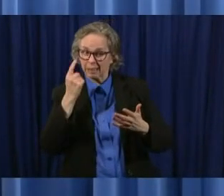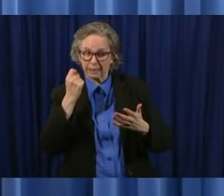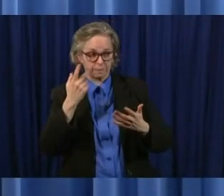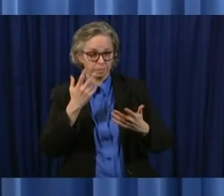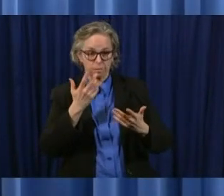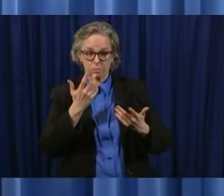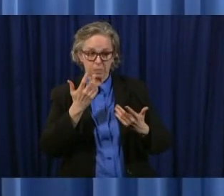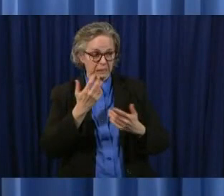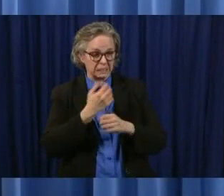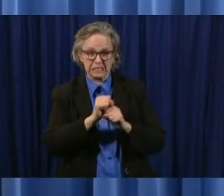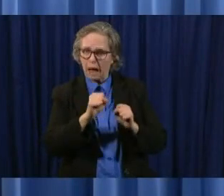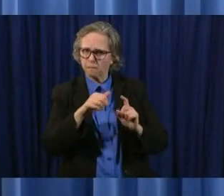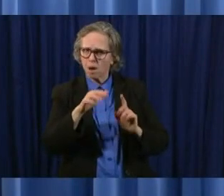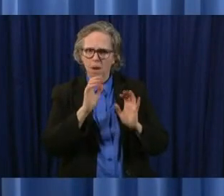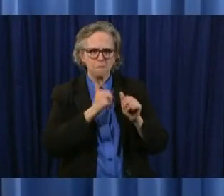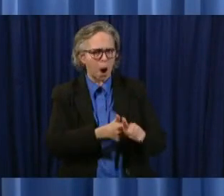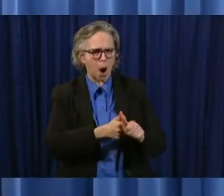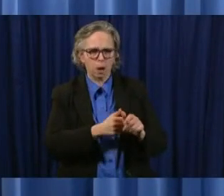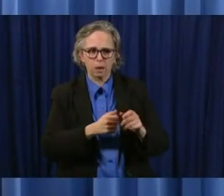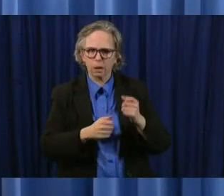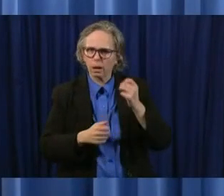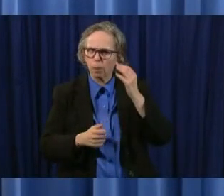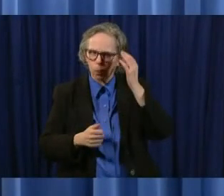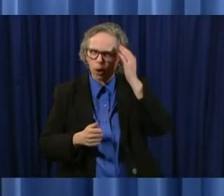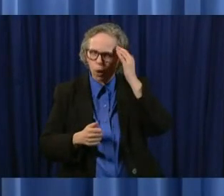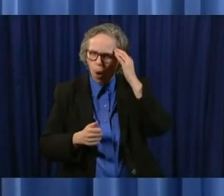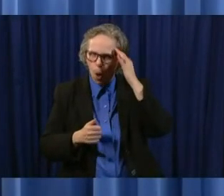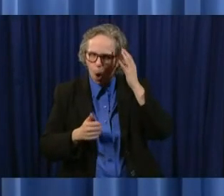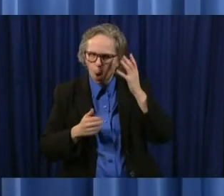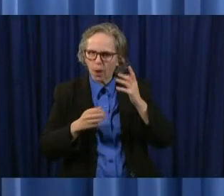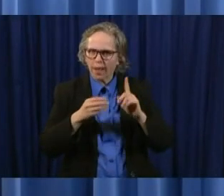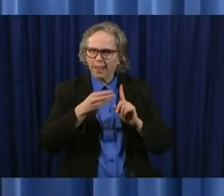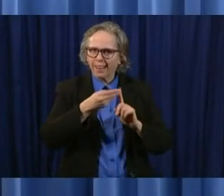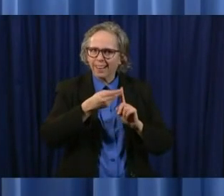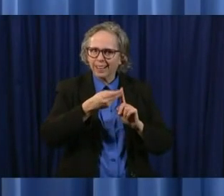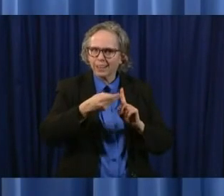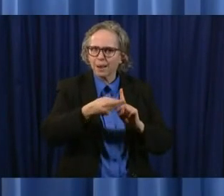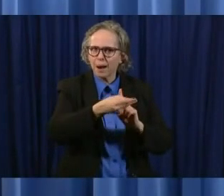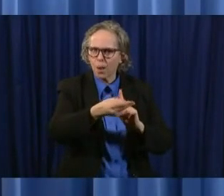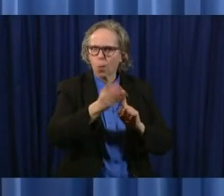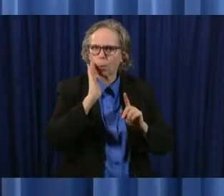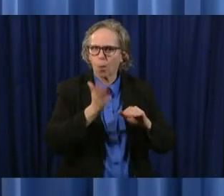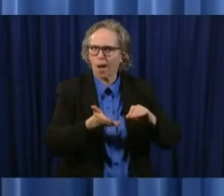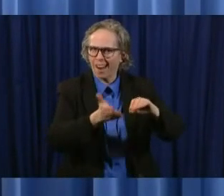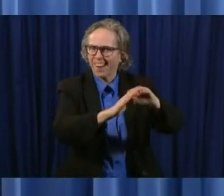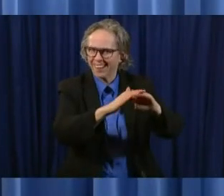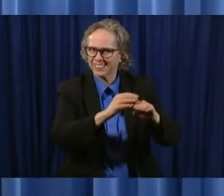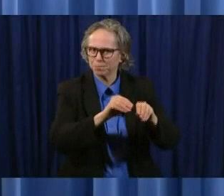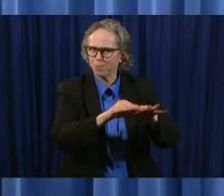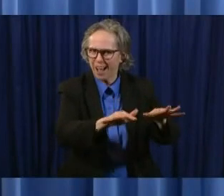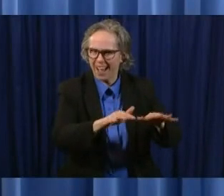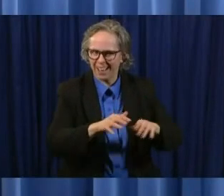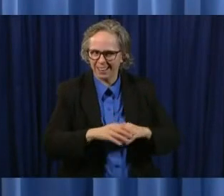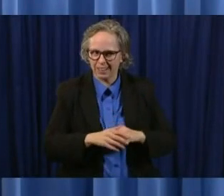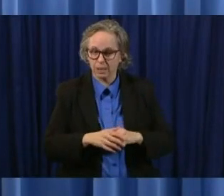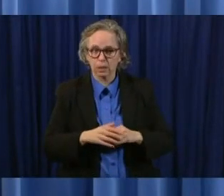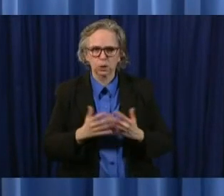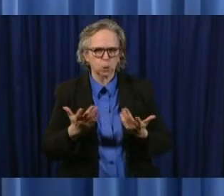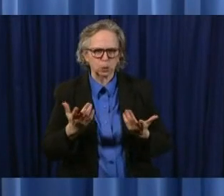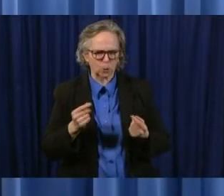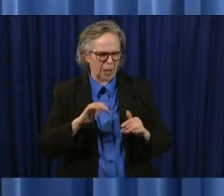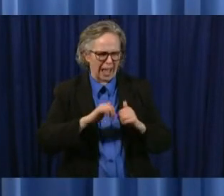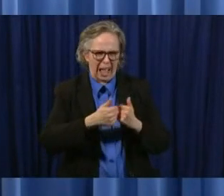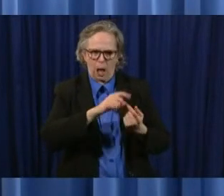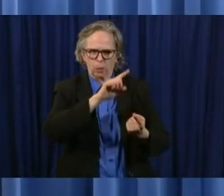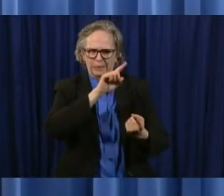the spread does increase and and you know we want to keep that to a minimum as much as we can but you know